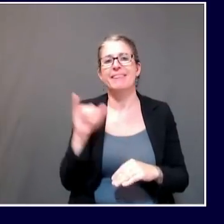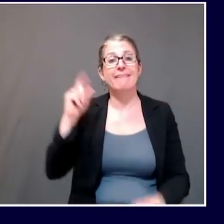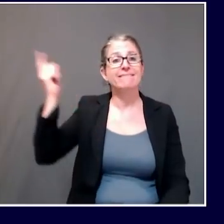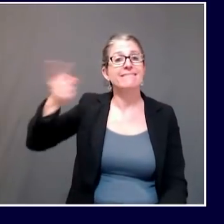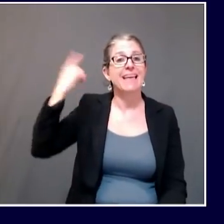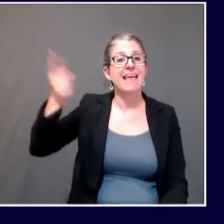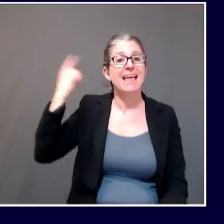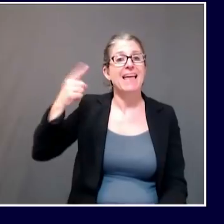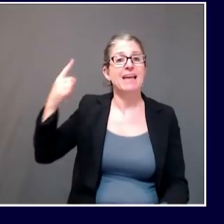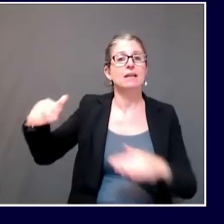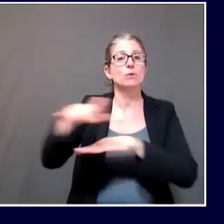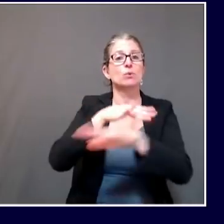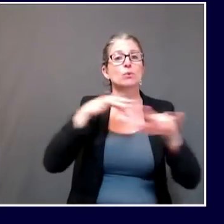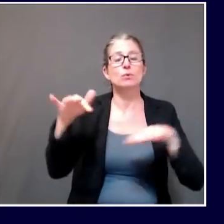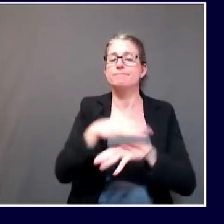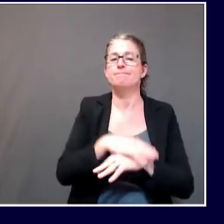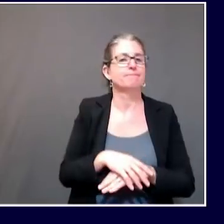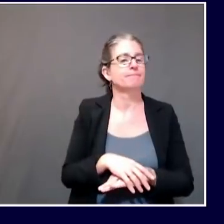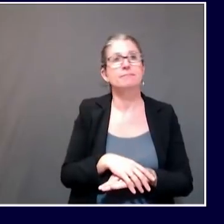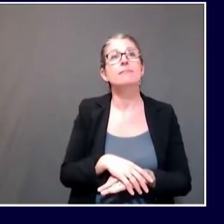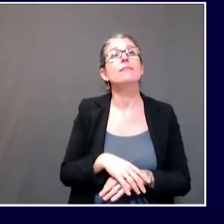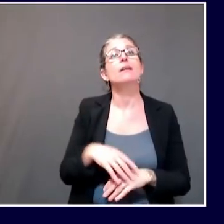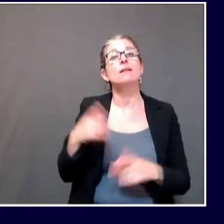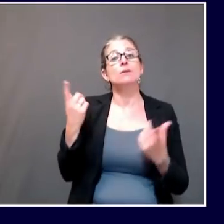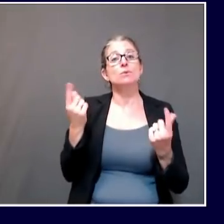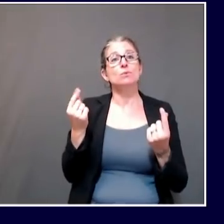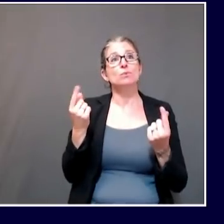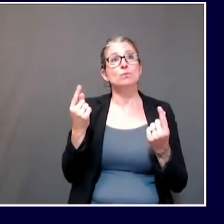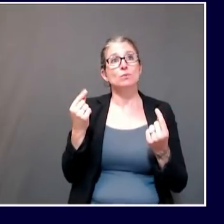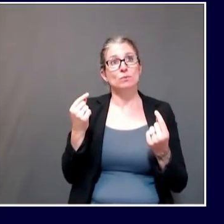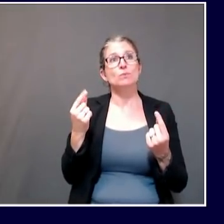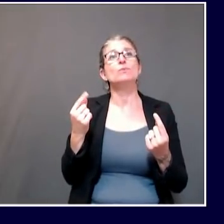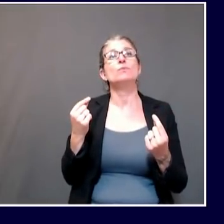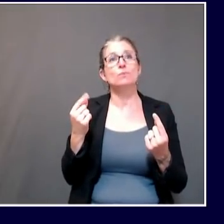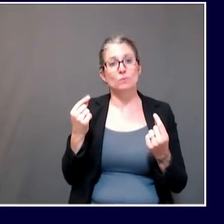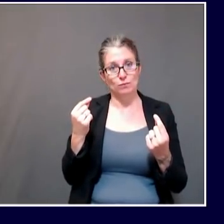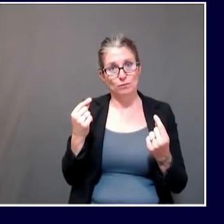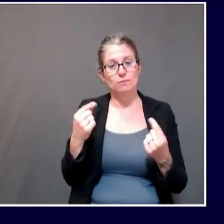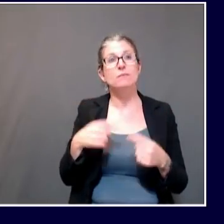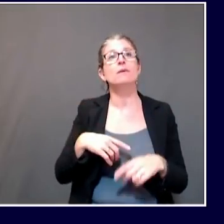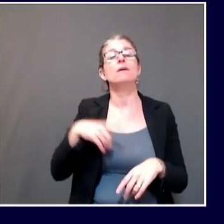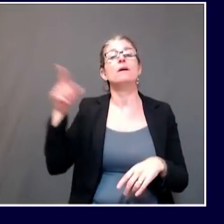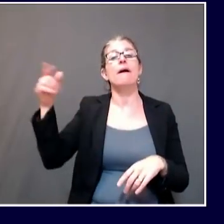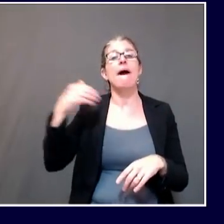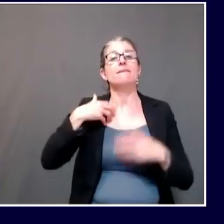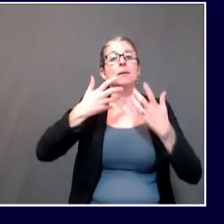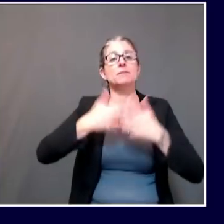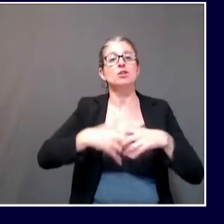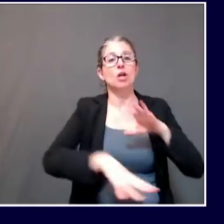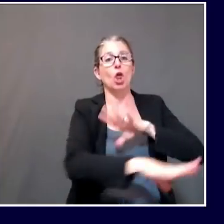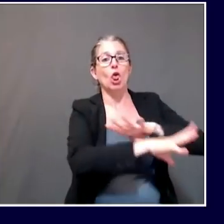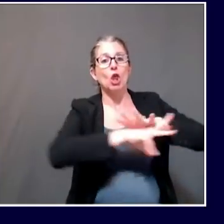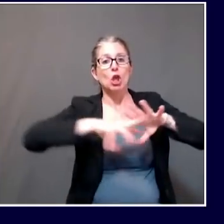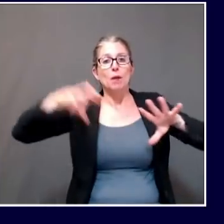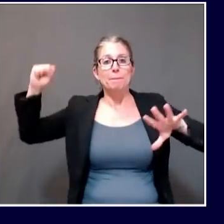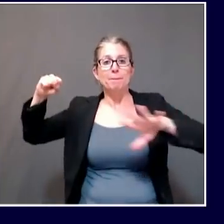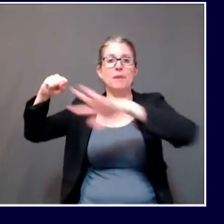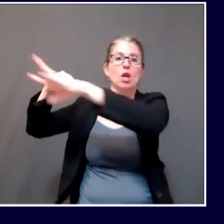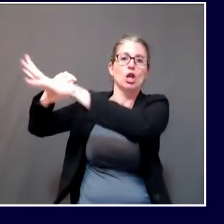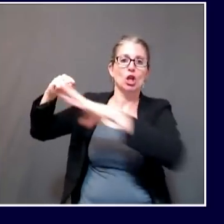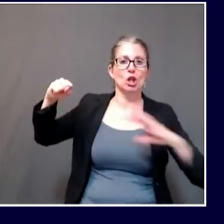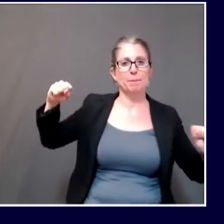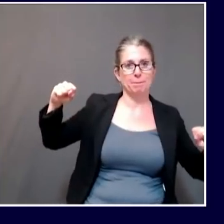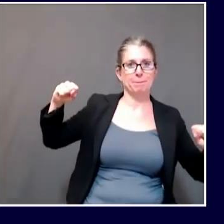of air inside to outside through HVAC units, or something as simple as opening a window, can reduce the